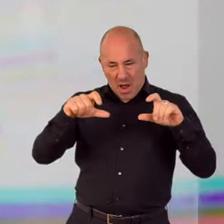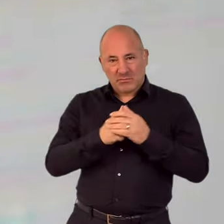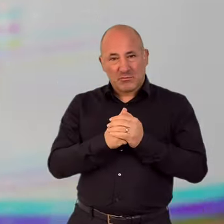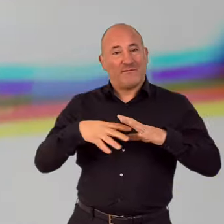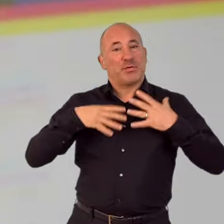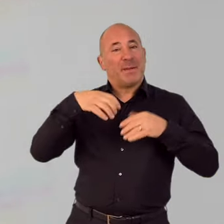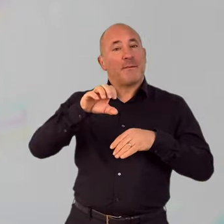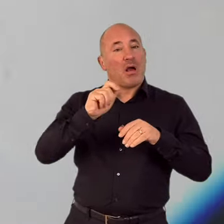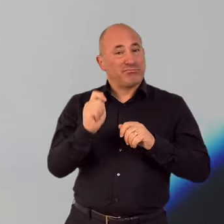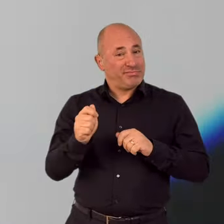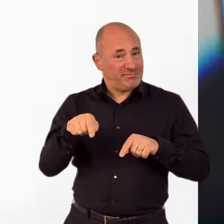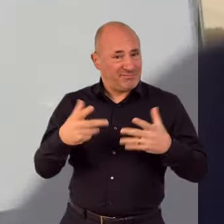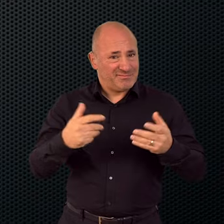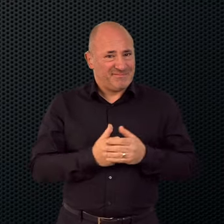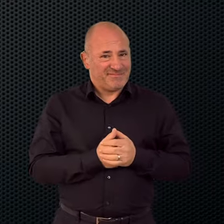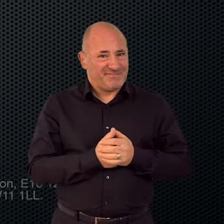heard.